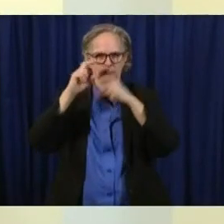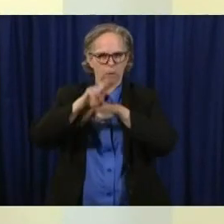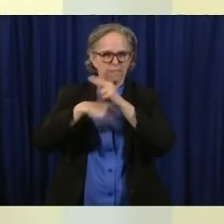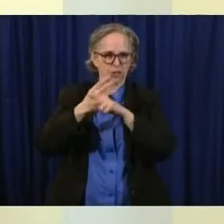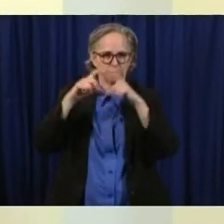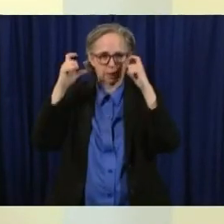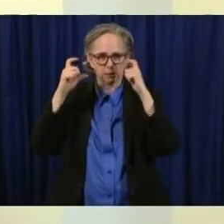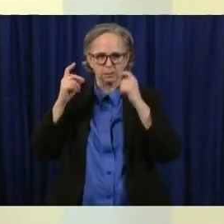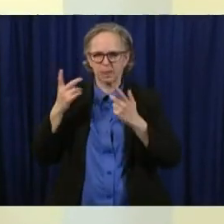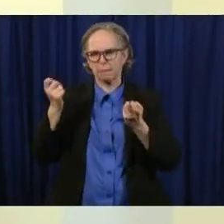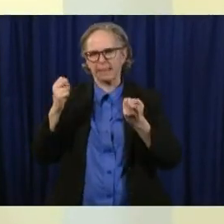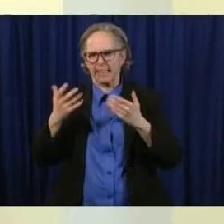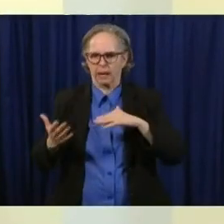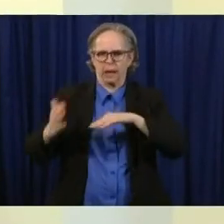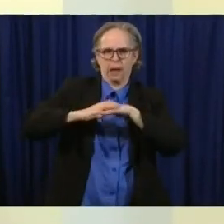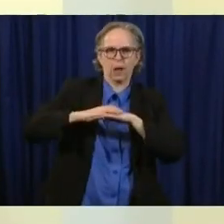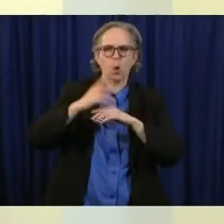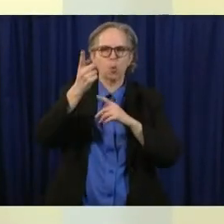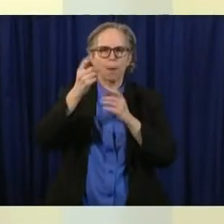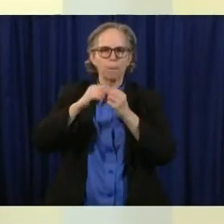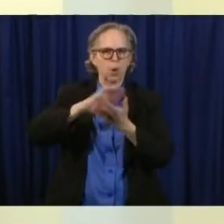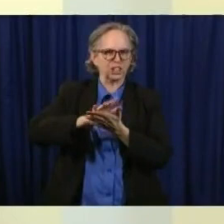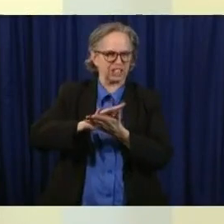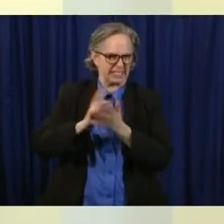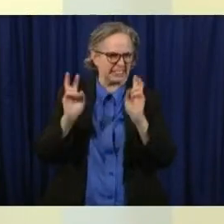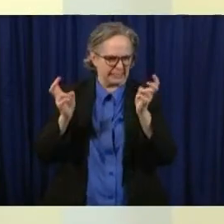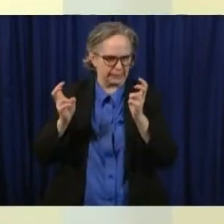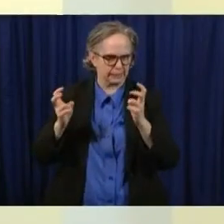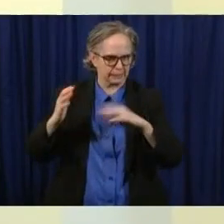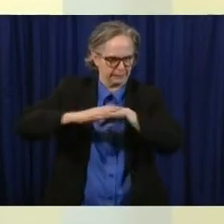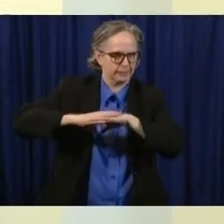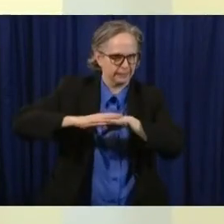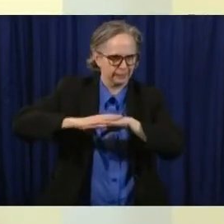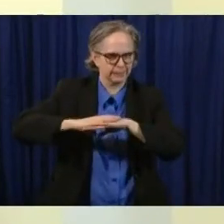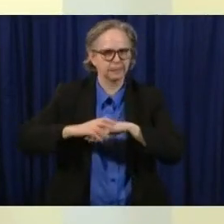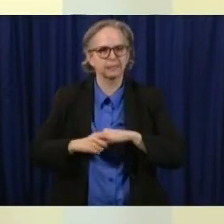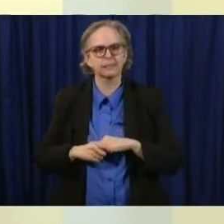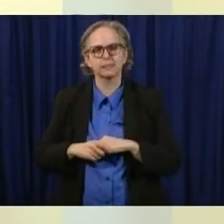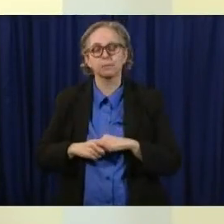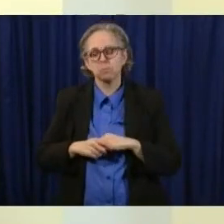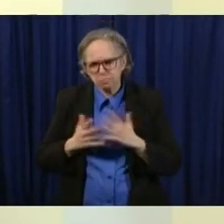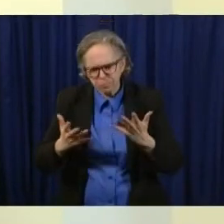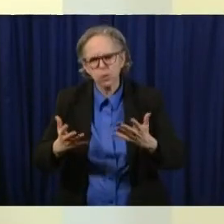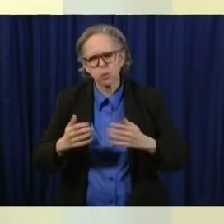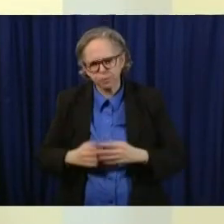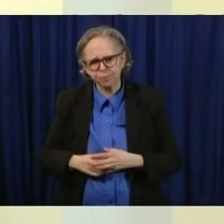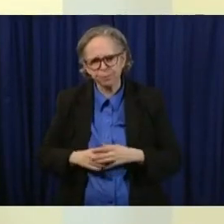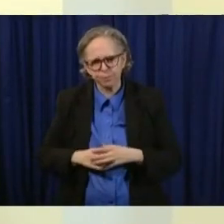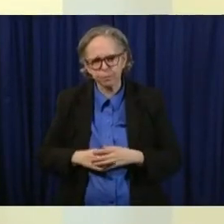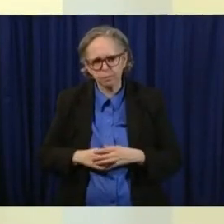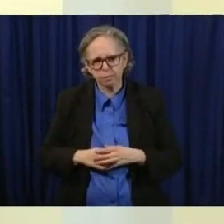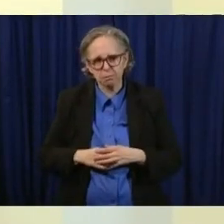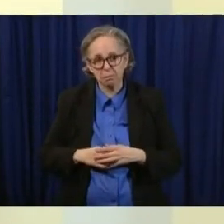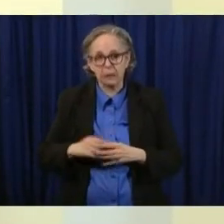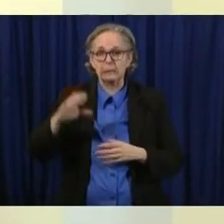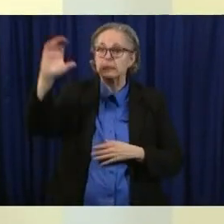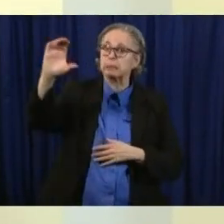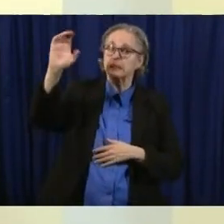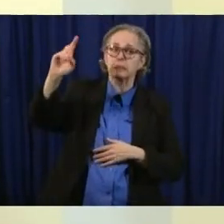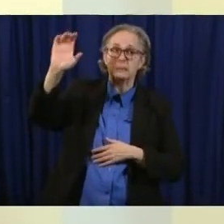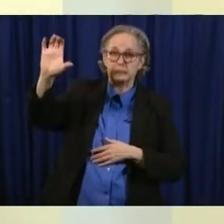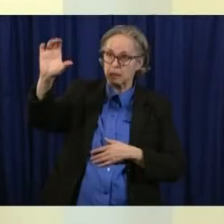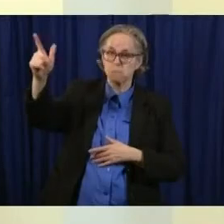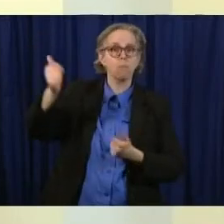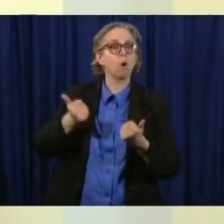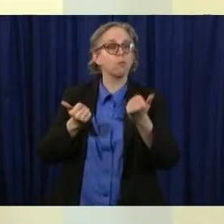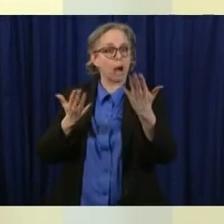great article in nature just came out um so there's evidence um the cdc is recommending it they're not mandating